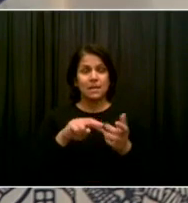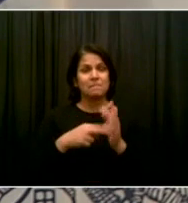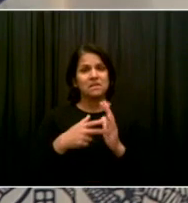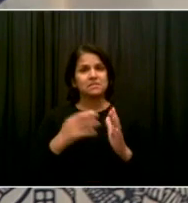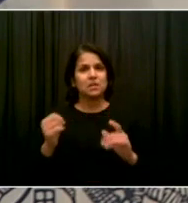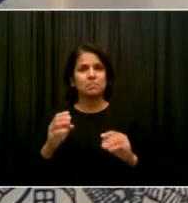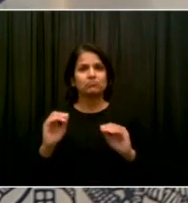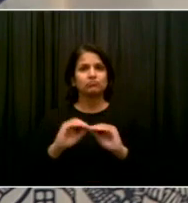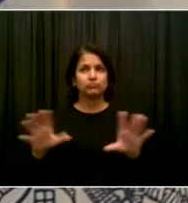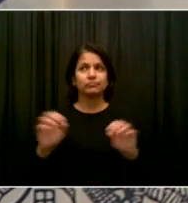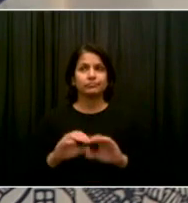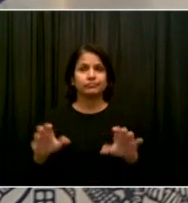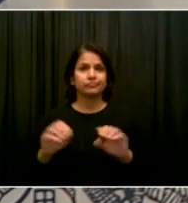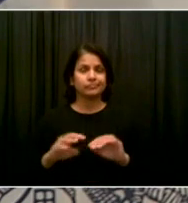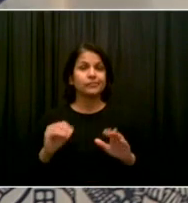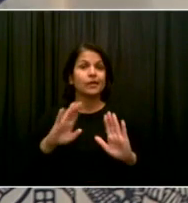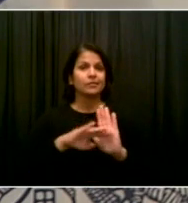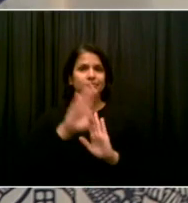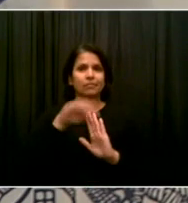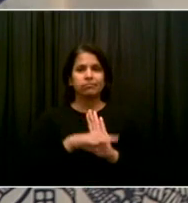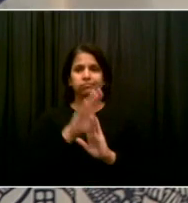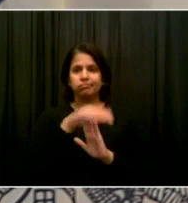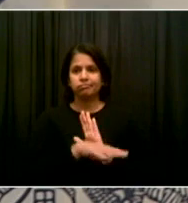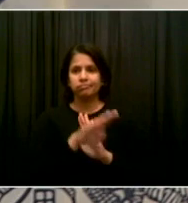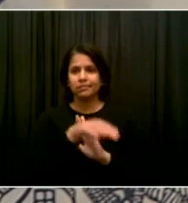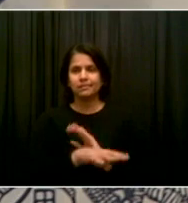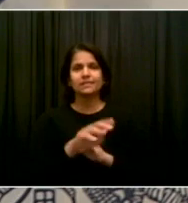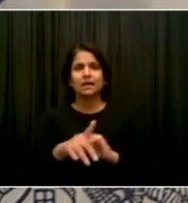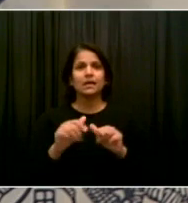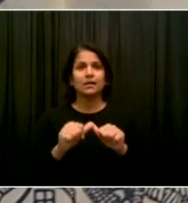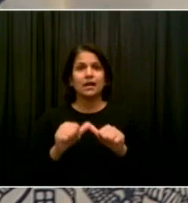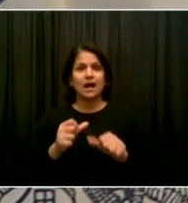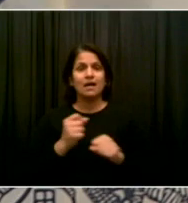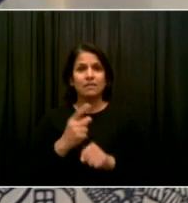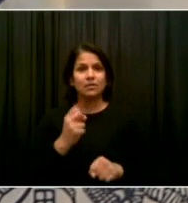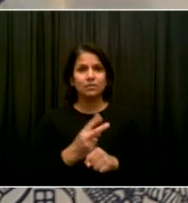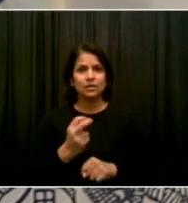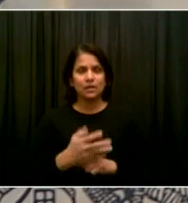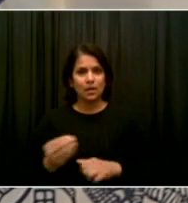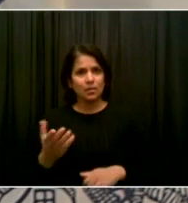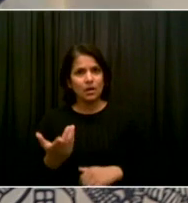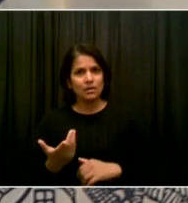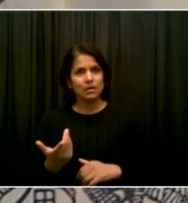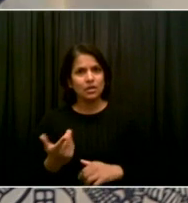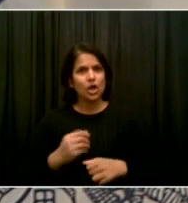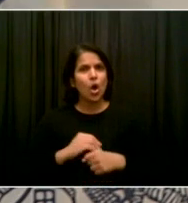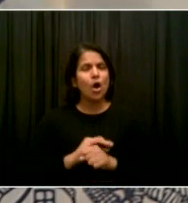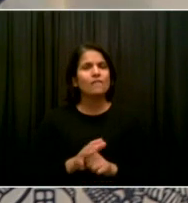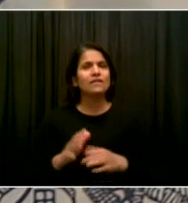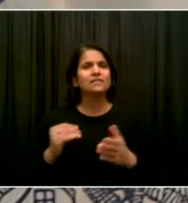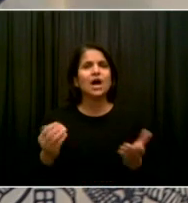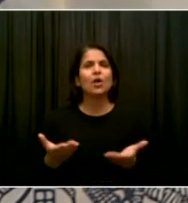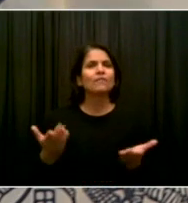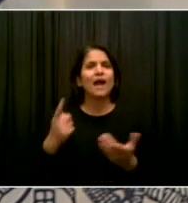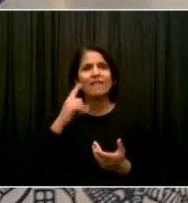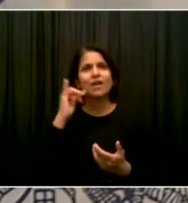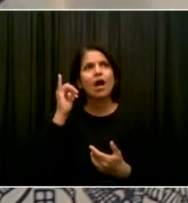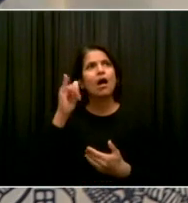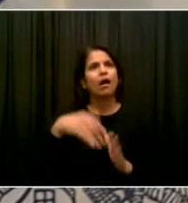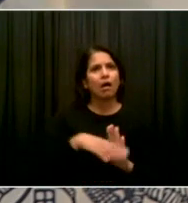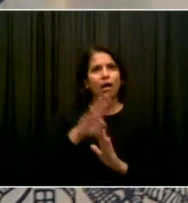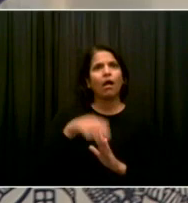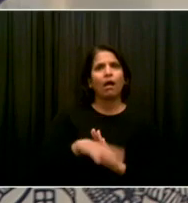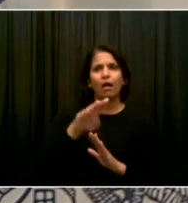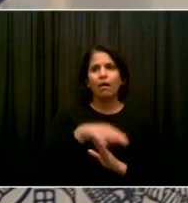flare-ups as we kind of, you know, move past this this main period of pandemic. So I was hoping to get a better